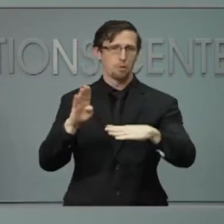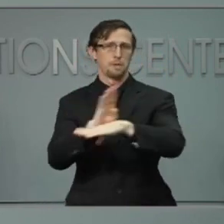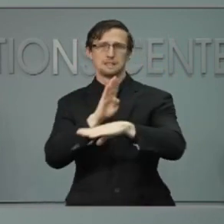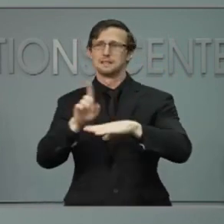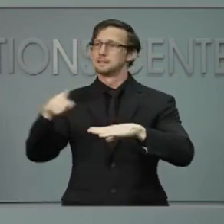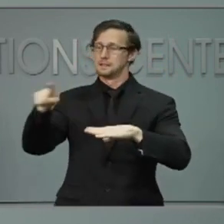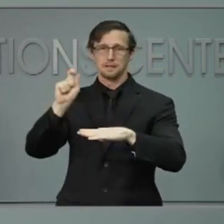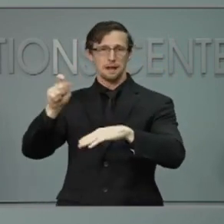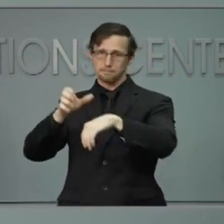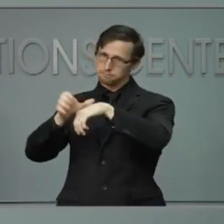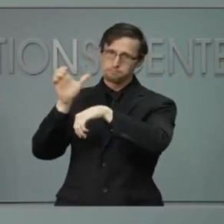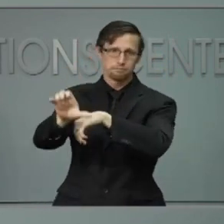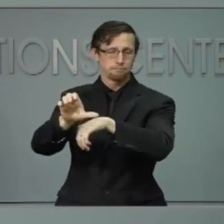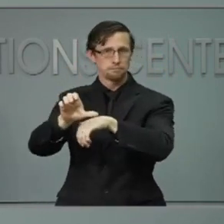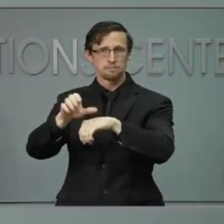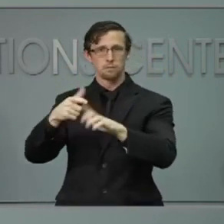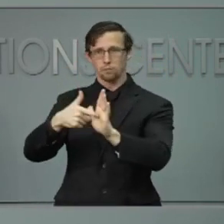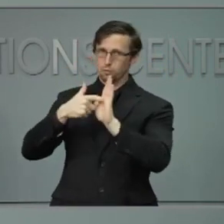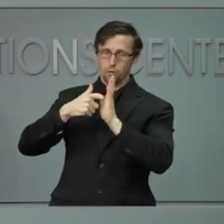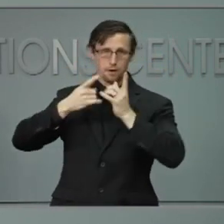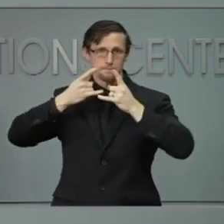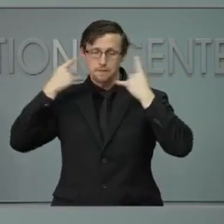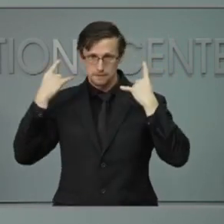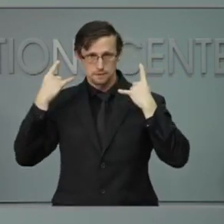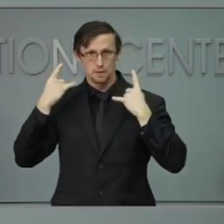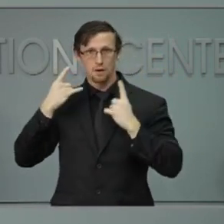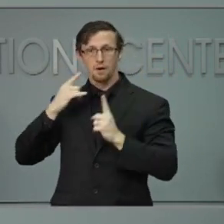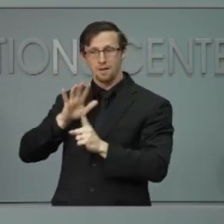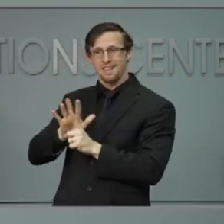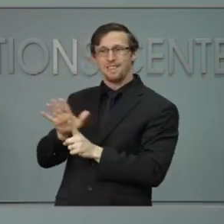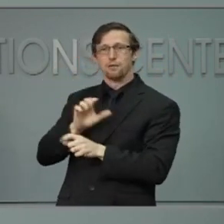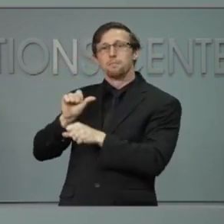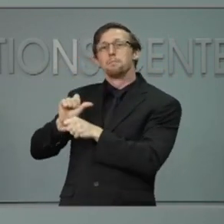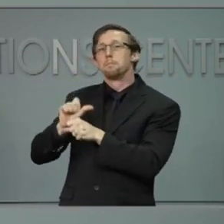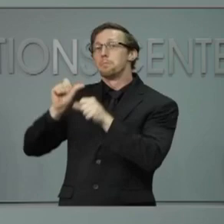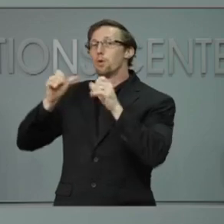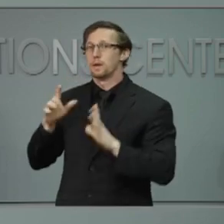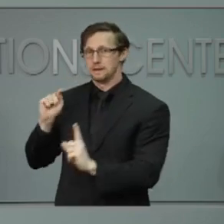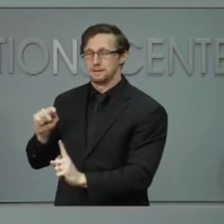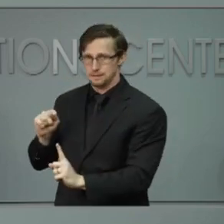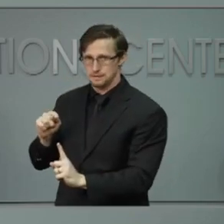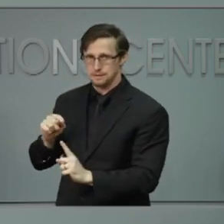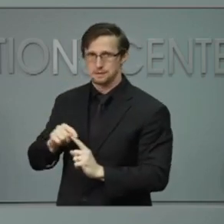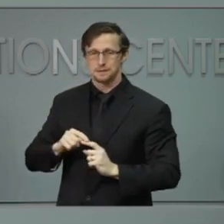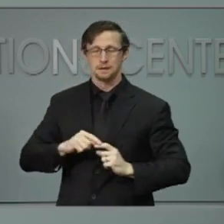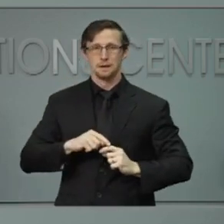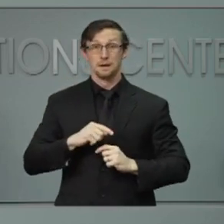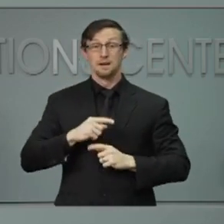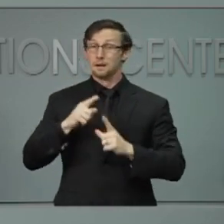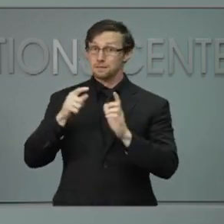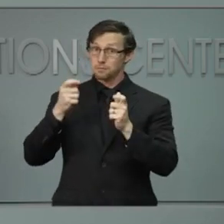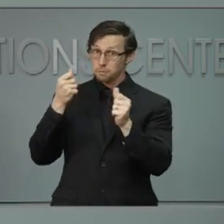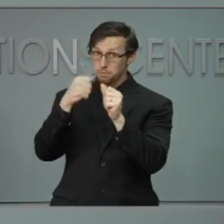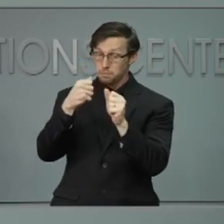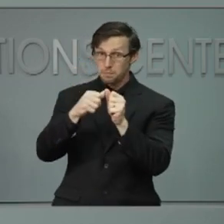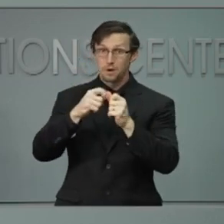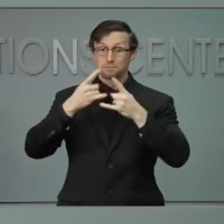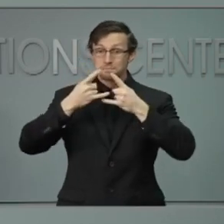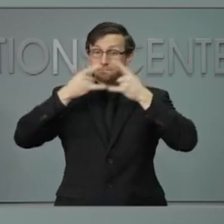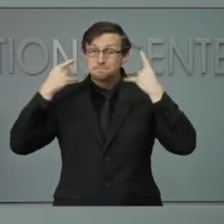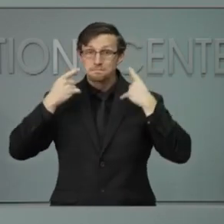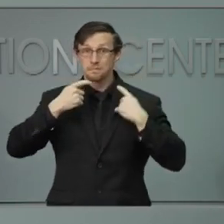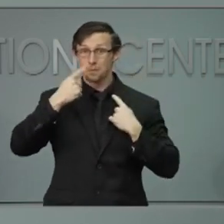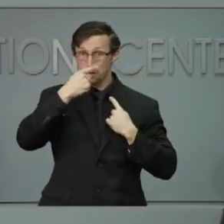face covering requirement on all their employees. Face coverings must cover the